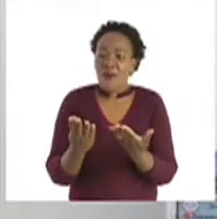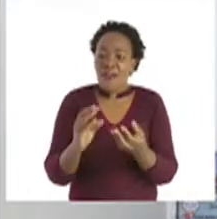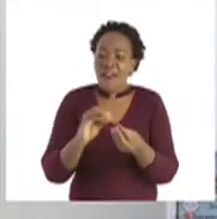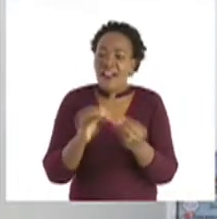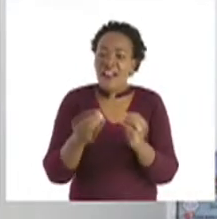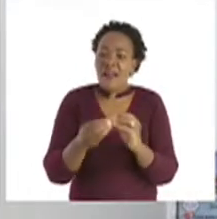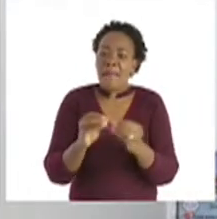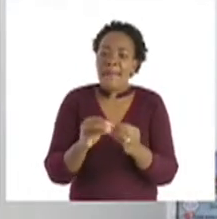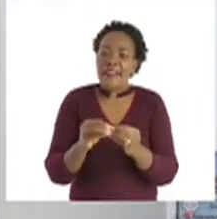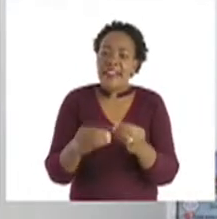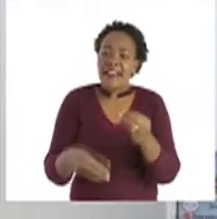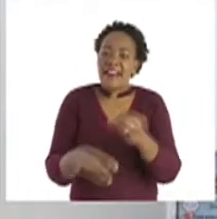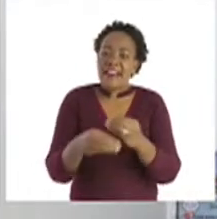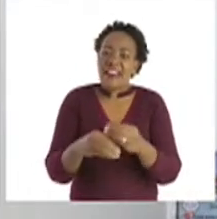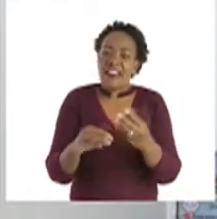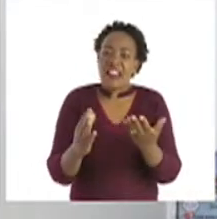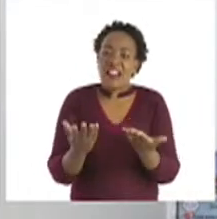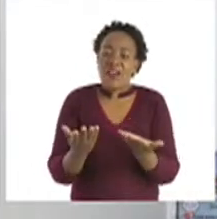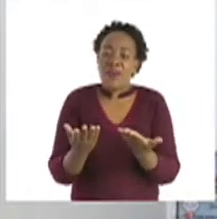they add?